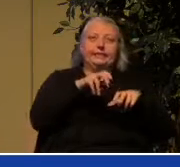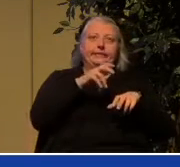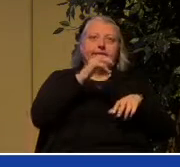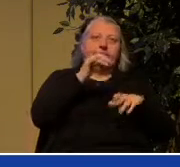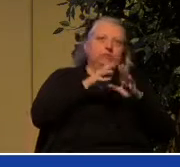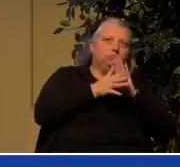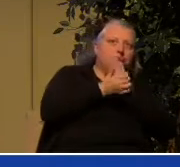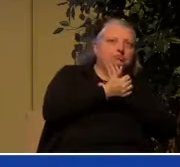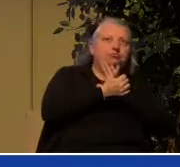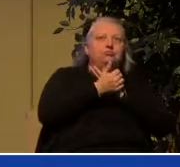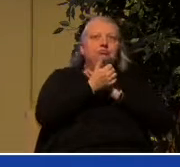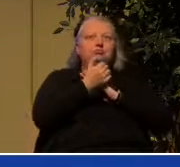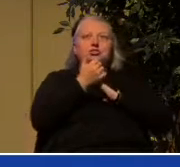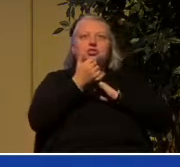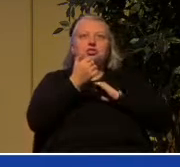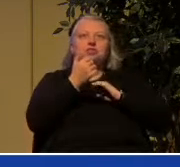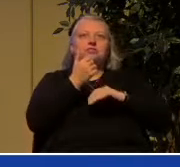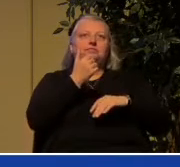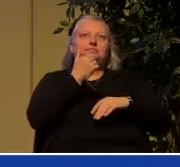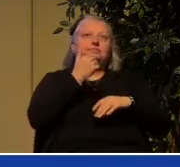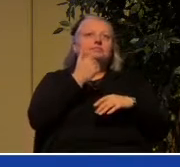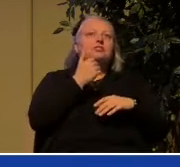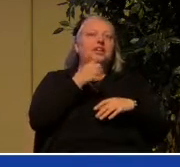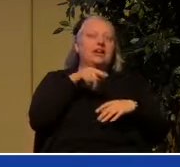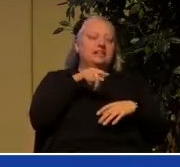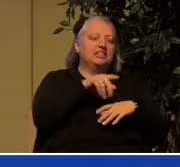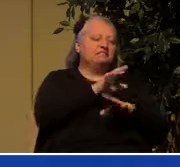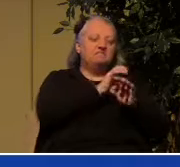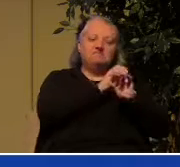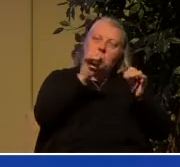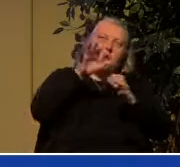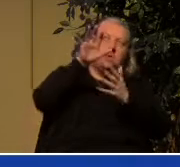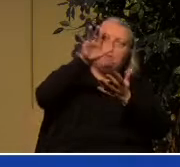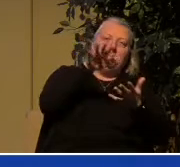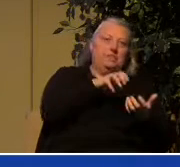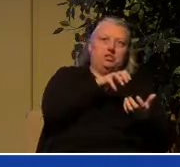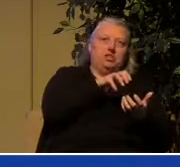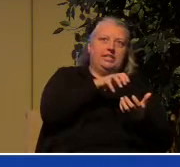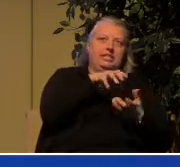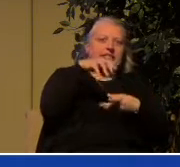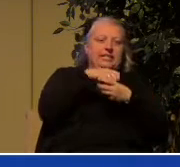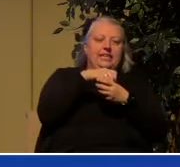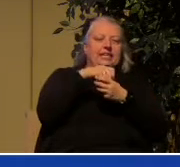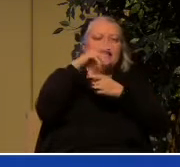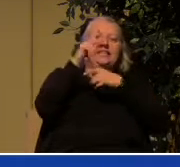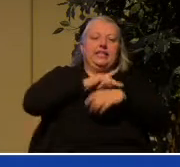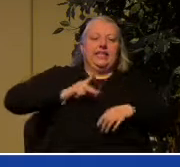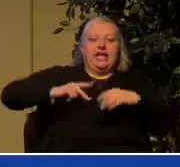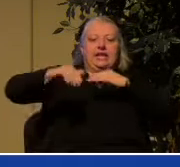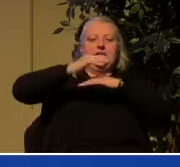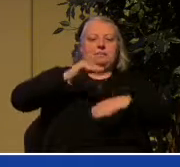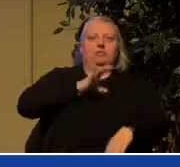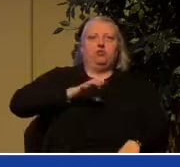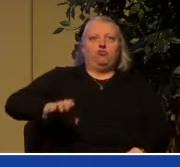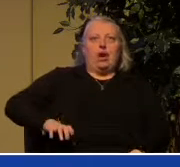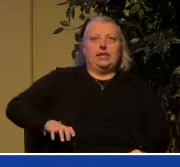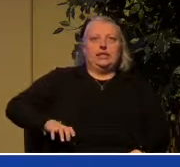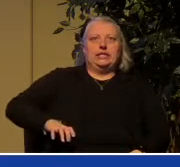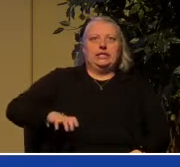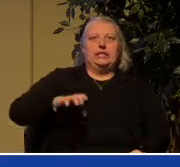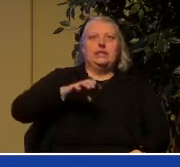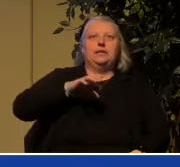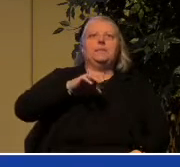idolater has any inheritance there you have that word again in the kingdom of Christ and of God